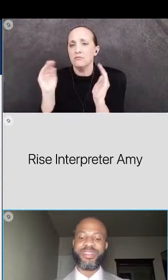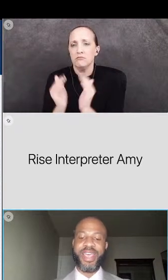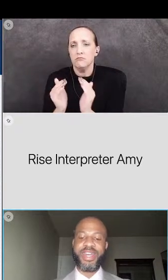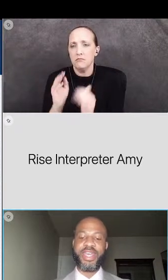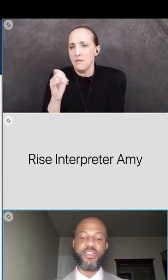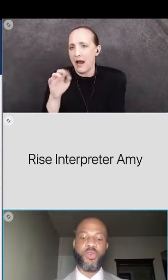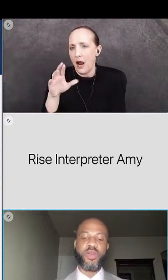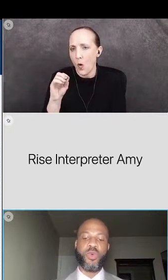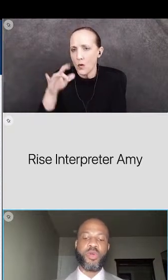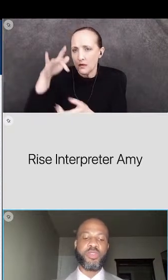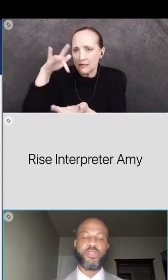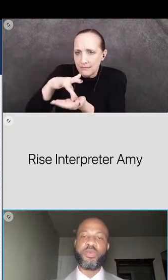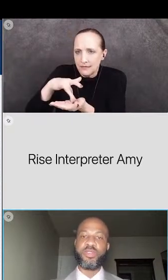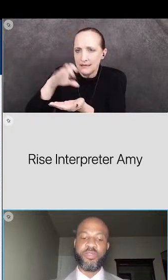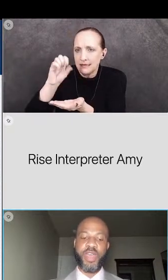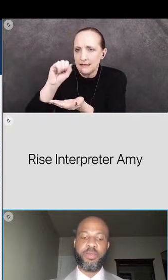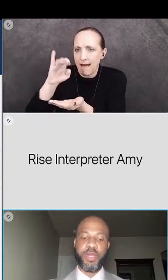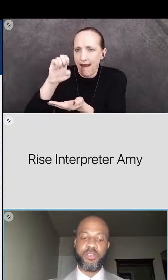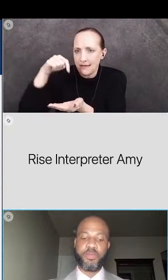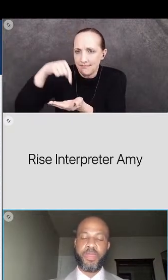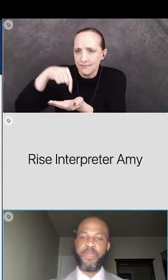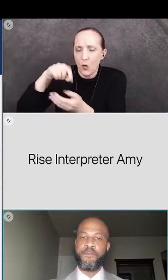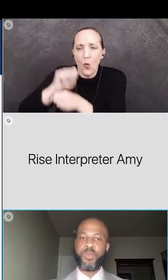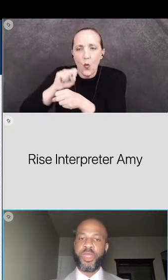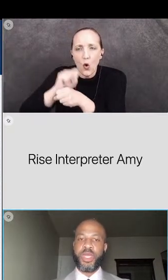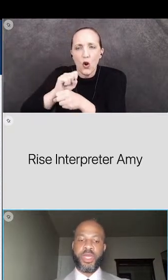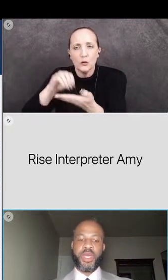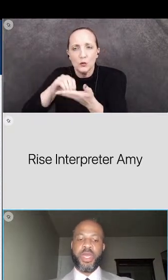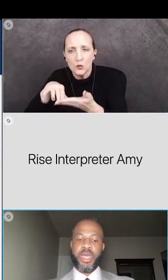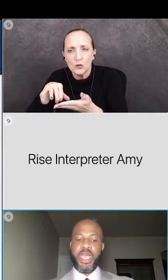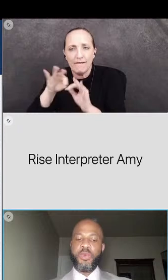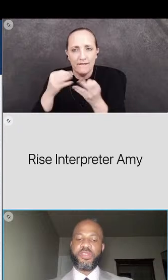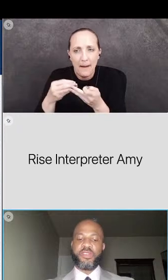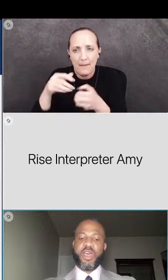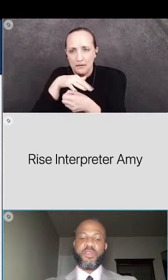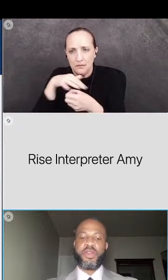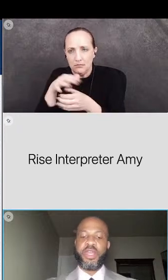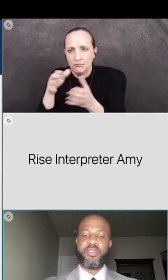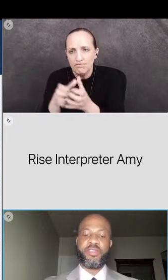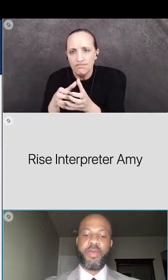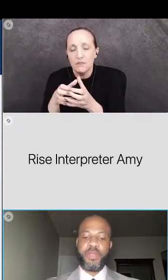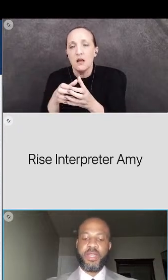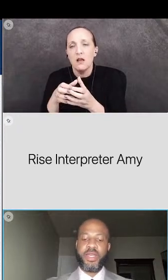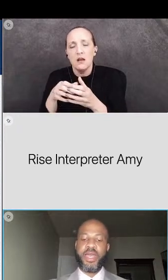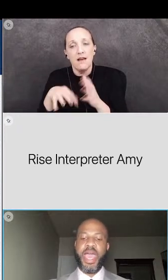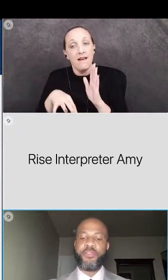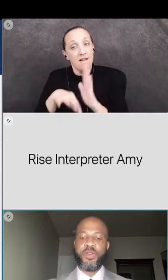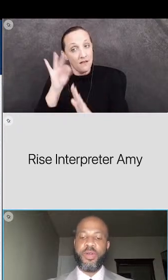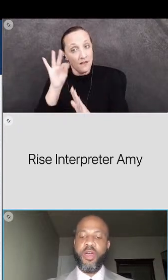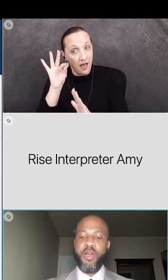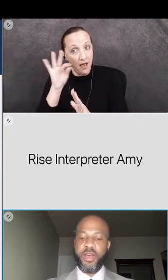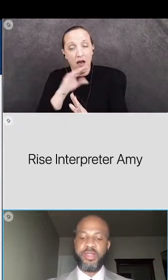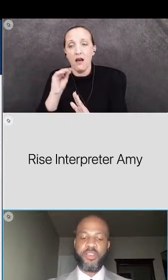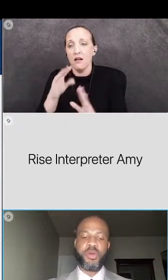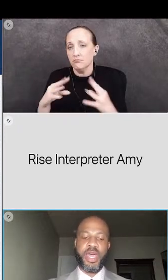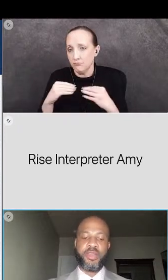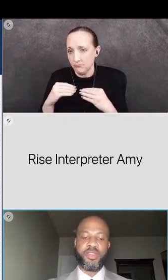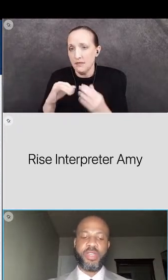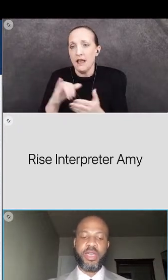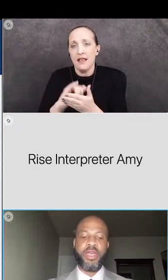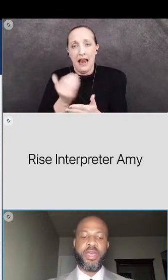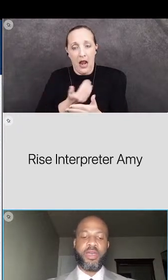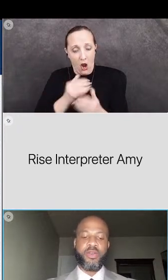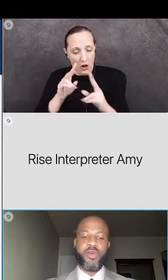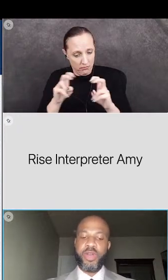centered around the site and direct work with students and families it was discovered and accepted after our contextual